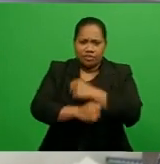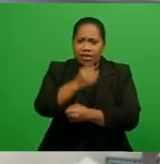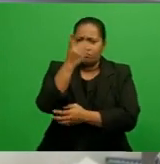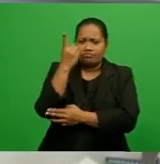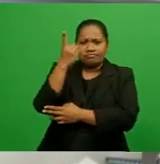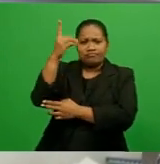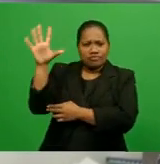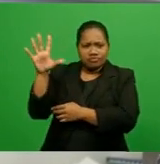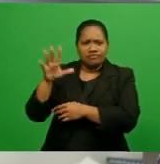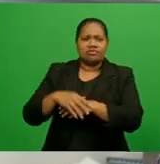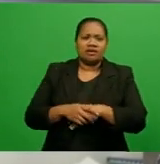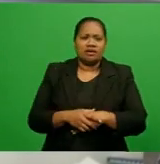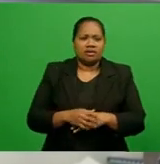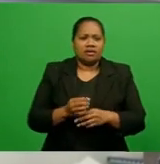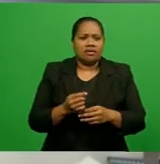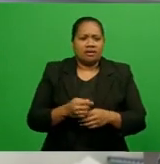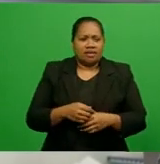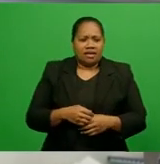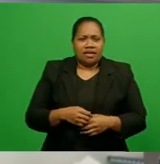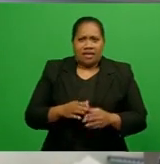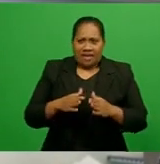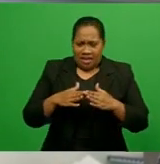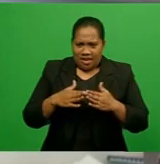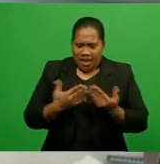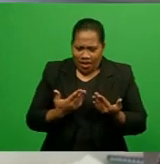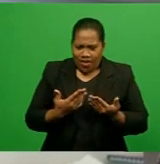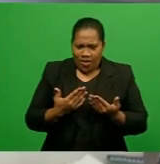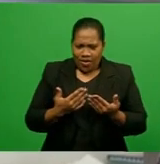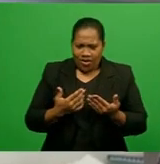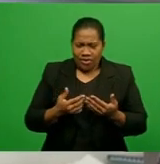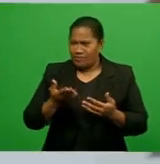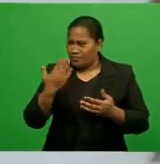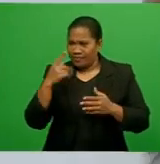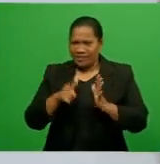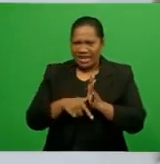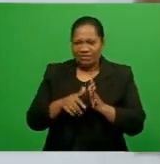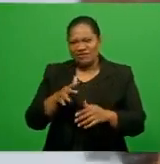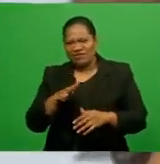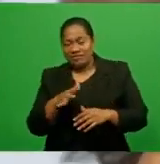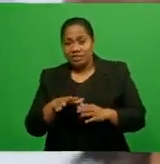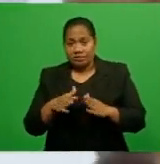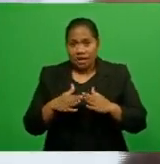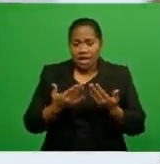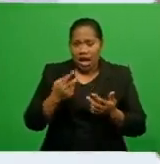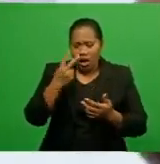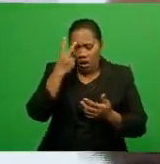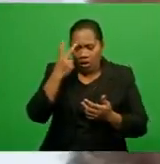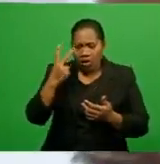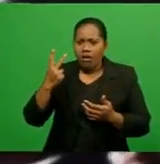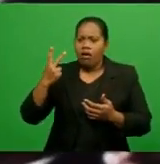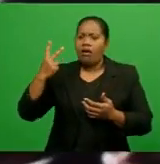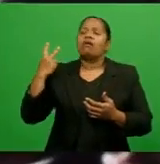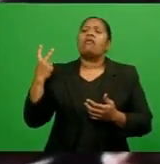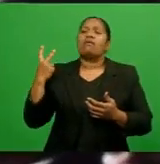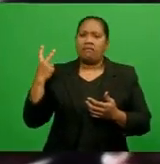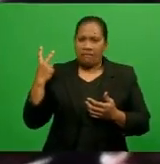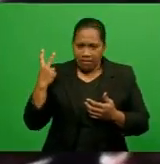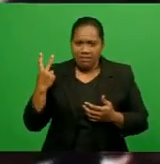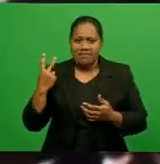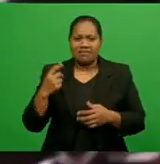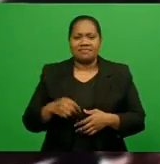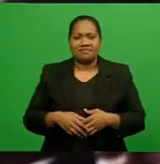didn't really kick us well at that time. Now we realize how important that event was. He says there was a lot of excitement among the students.